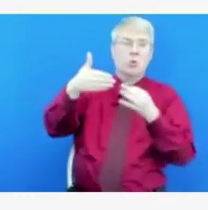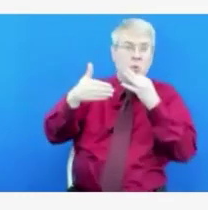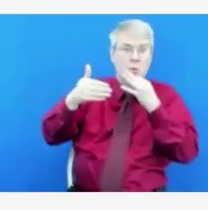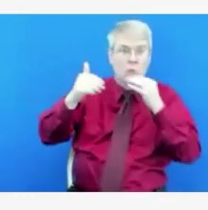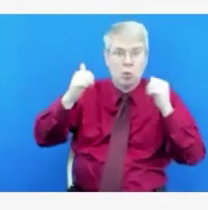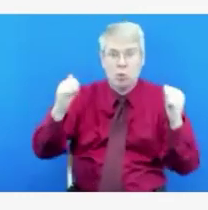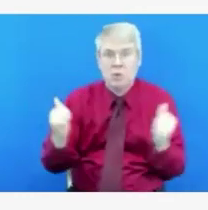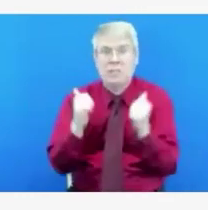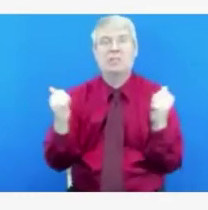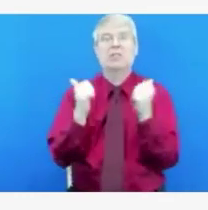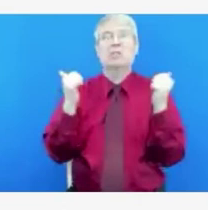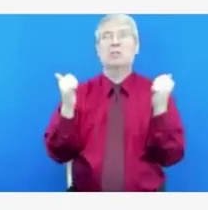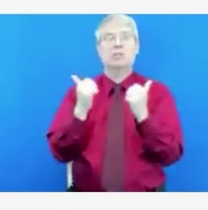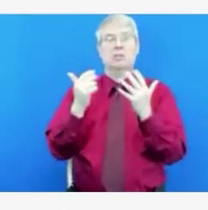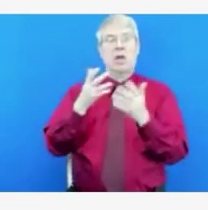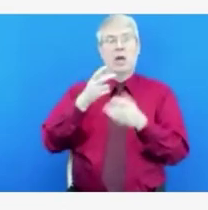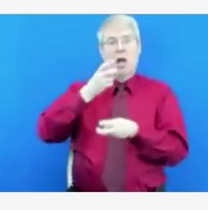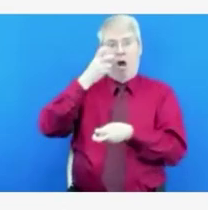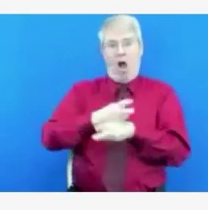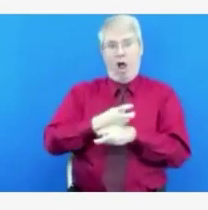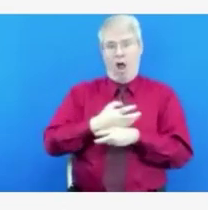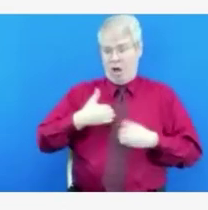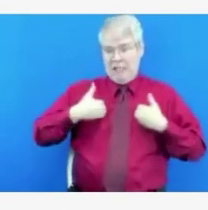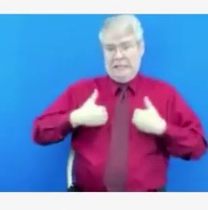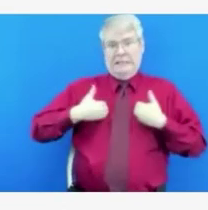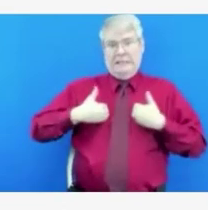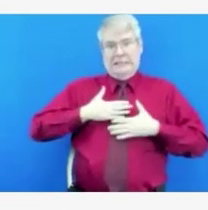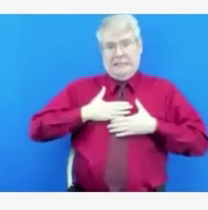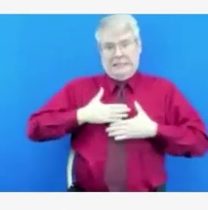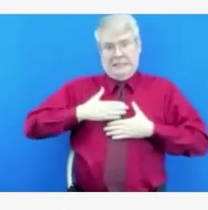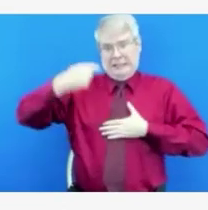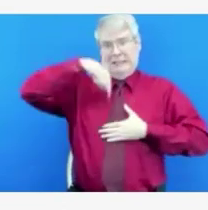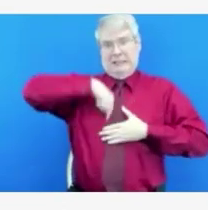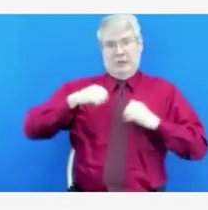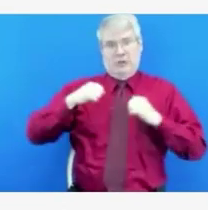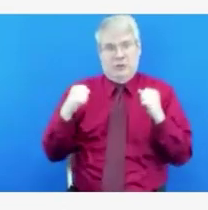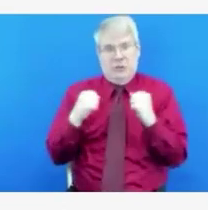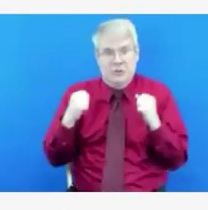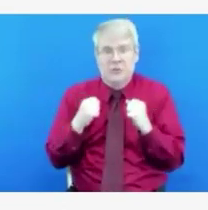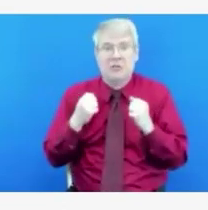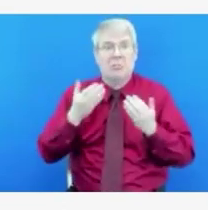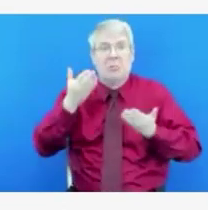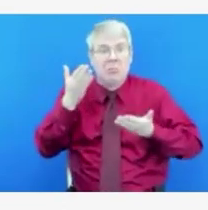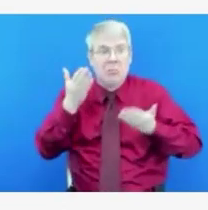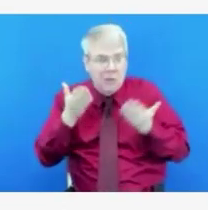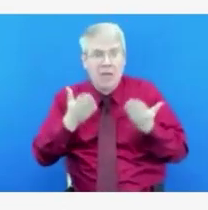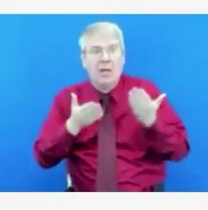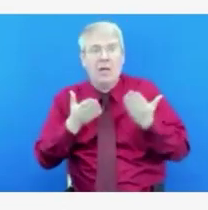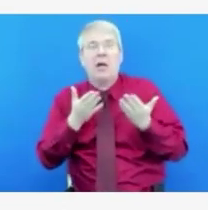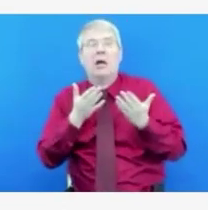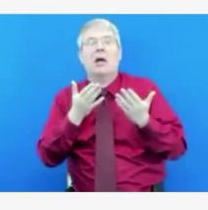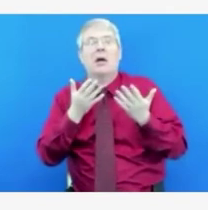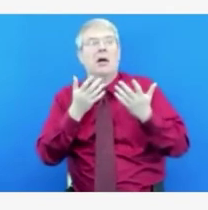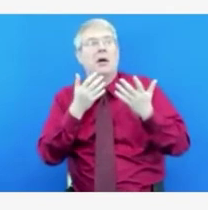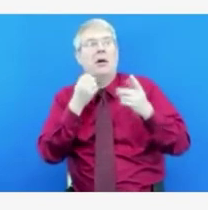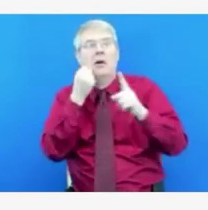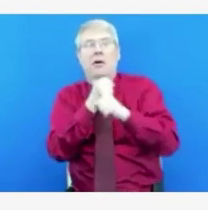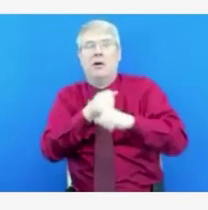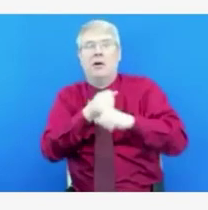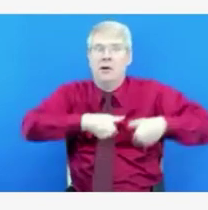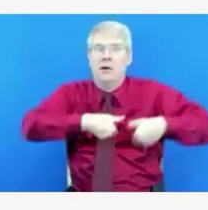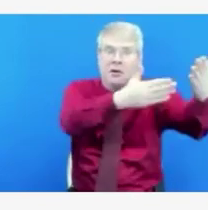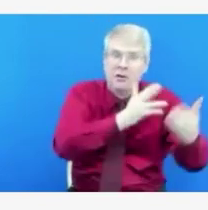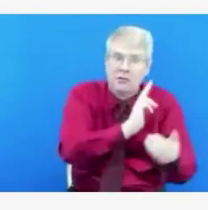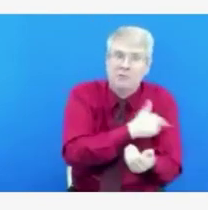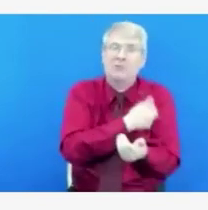And of course, as a department, we will follow the hospitals as far as what they need and support them to try to keep them, you know, functioning.